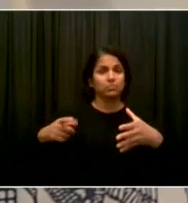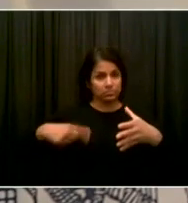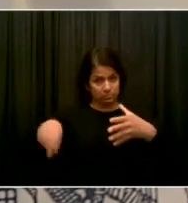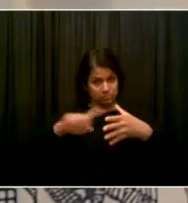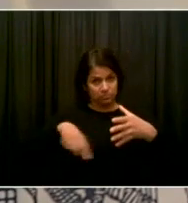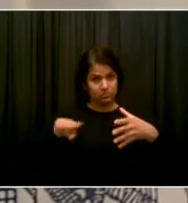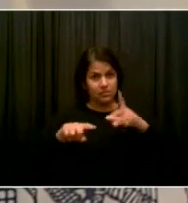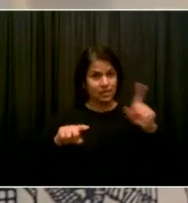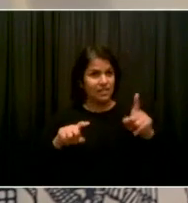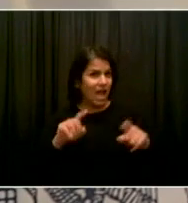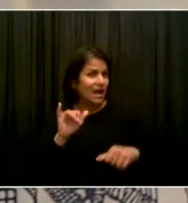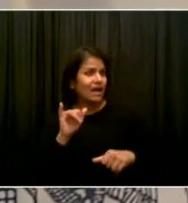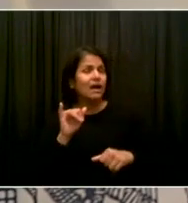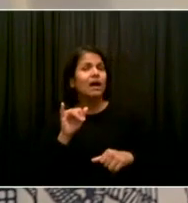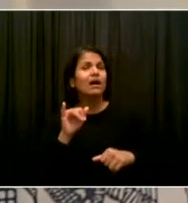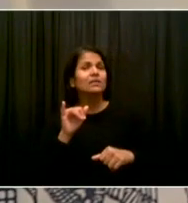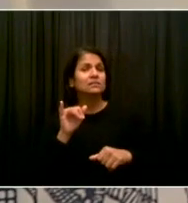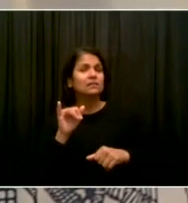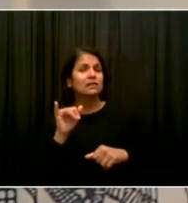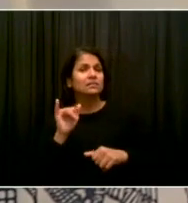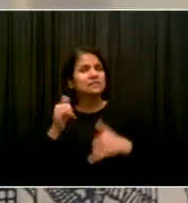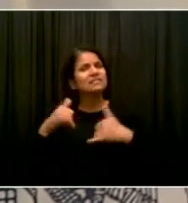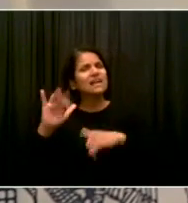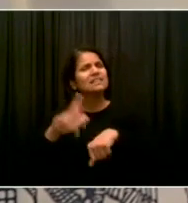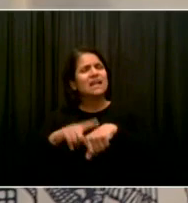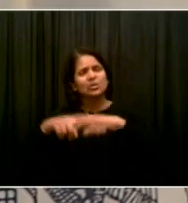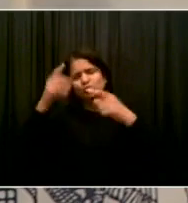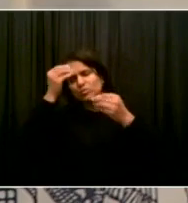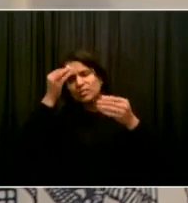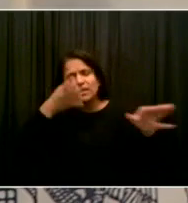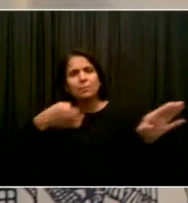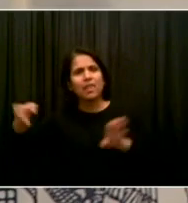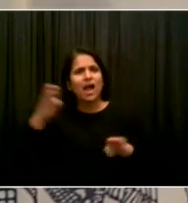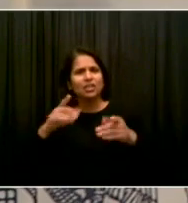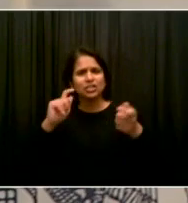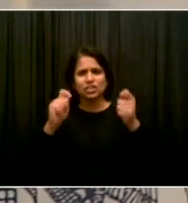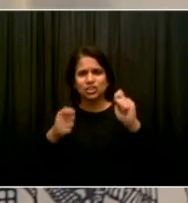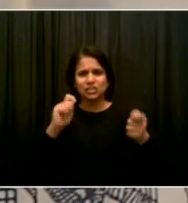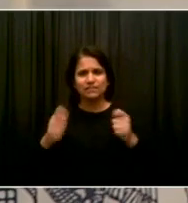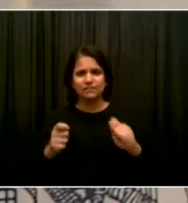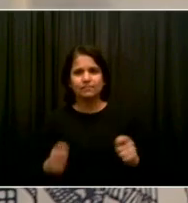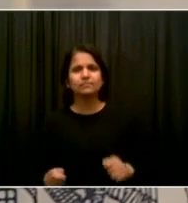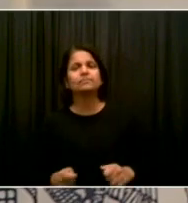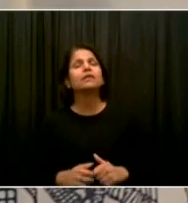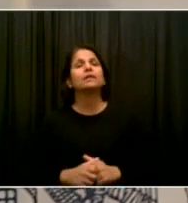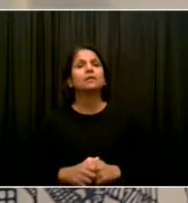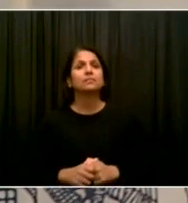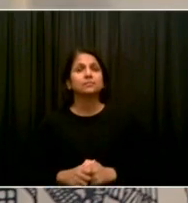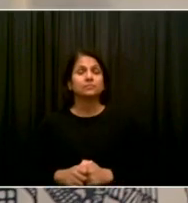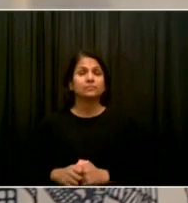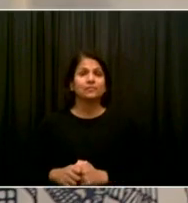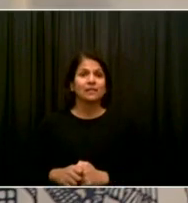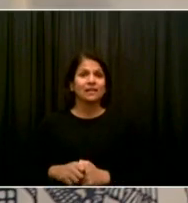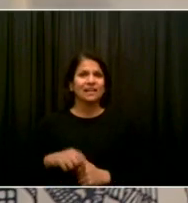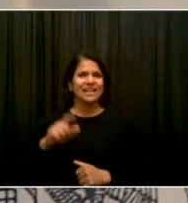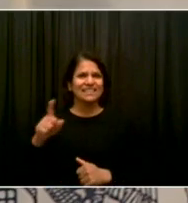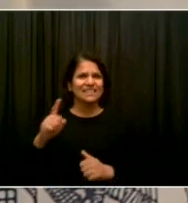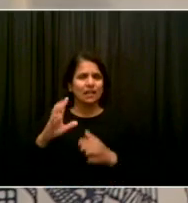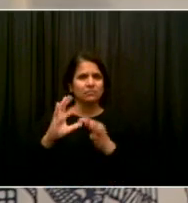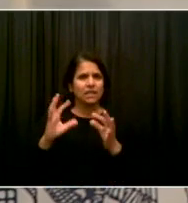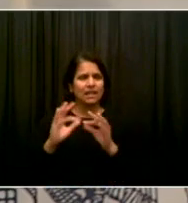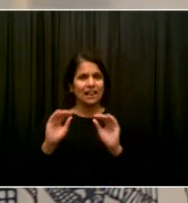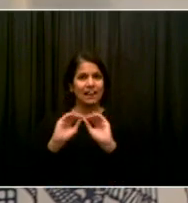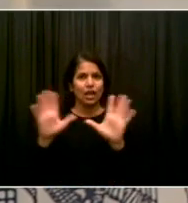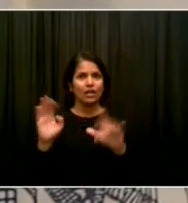to sort it out. Uh, but he has made it very, very clear that that's how he makes his decisions and I commend him for that. Uh,